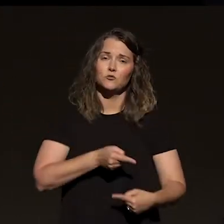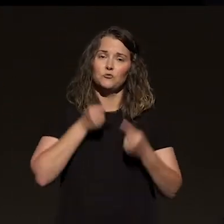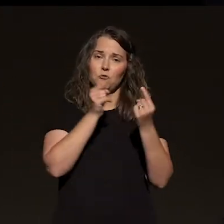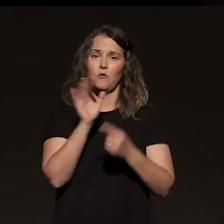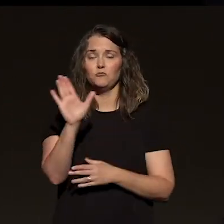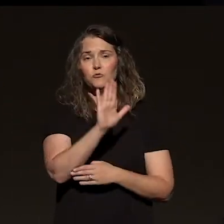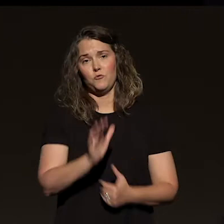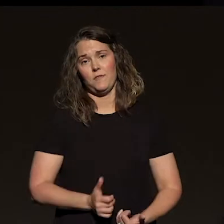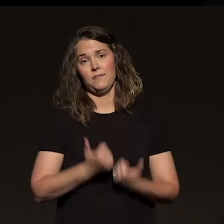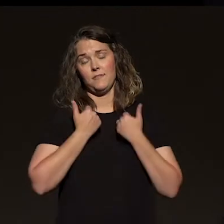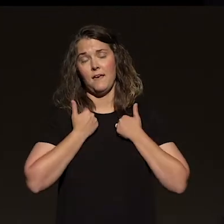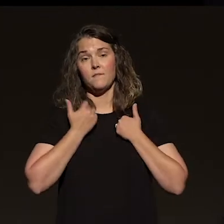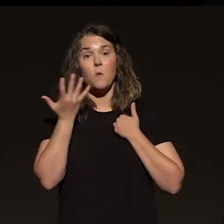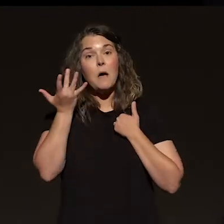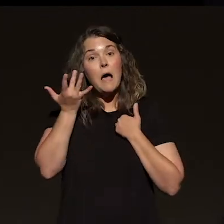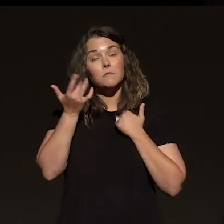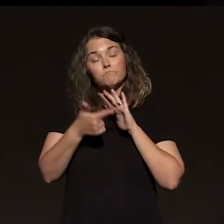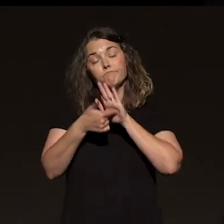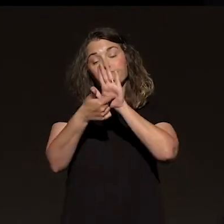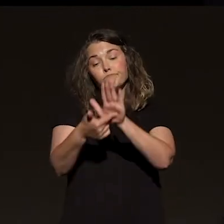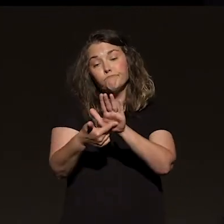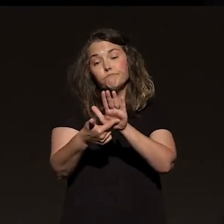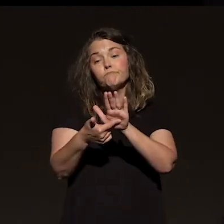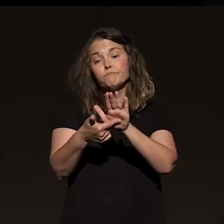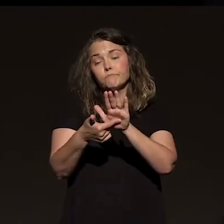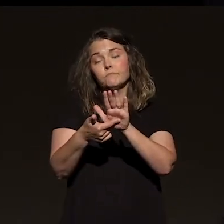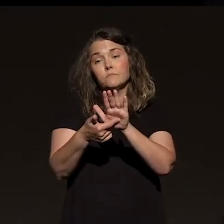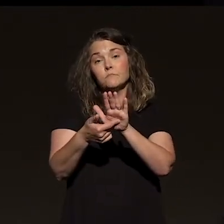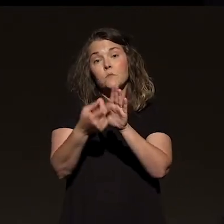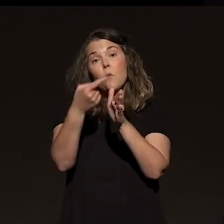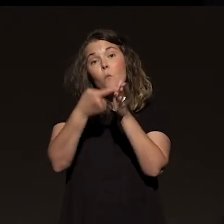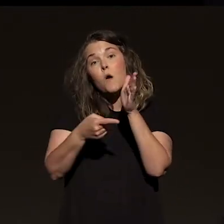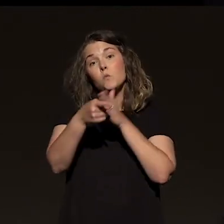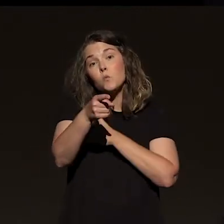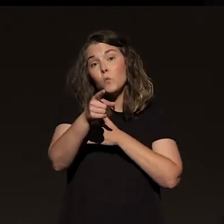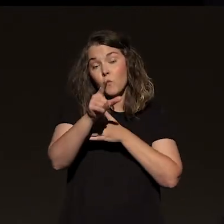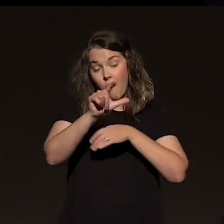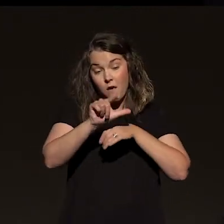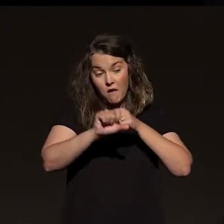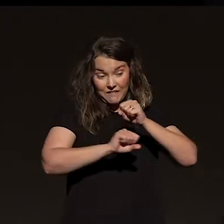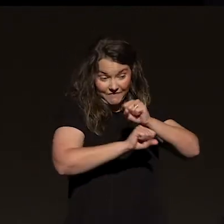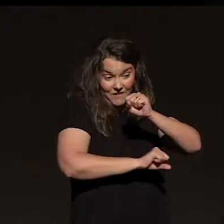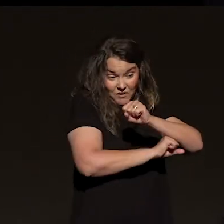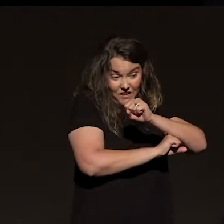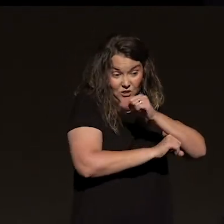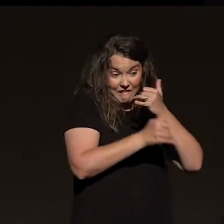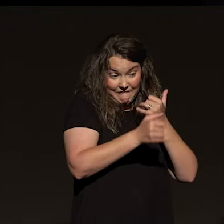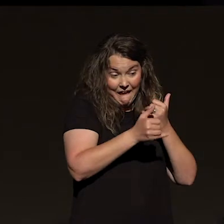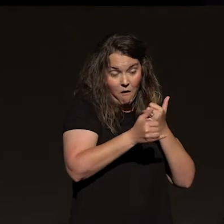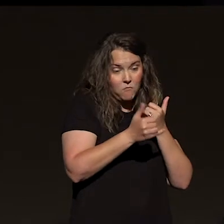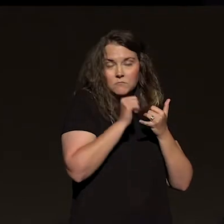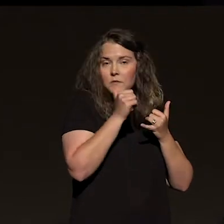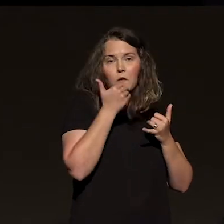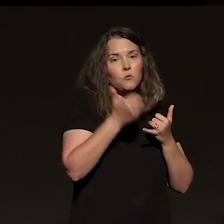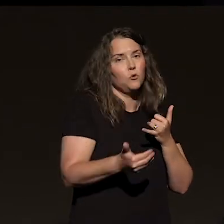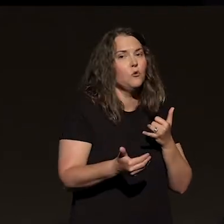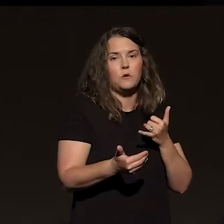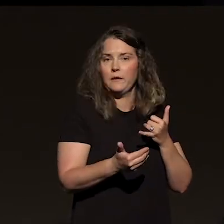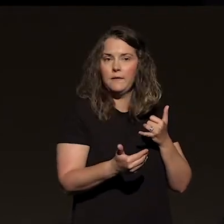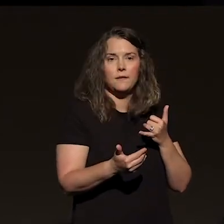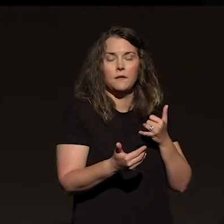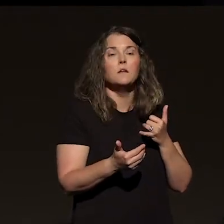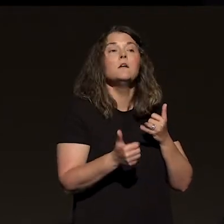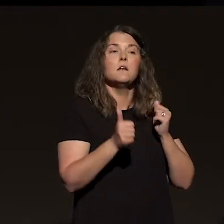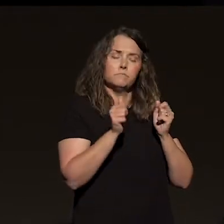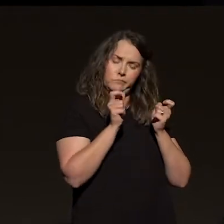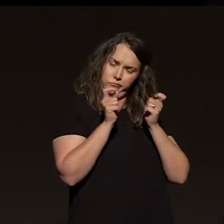your life. Why? To reveal to you that what you're building on is not a good foundation so that